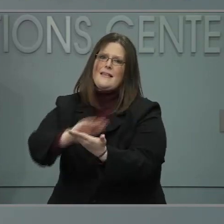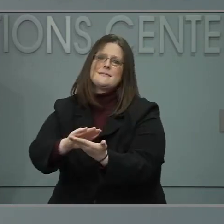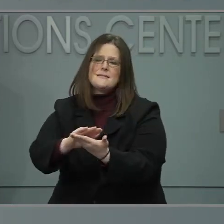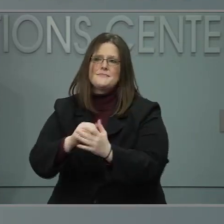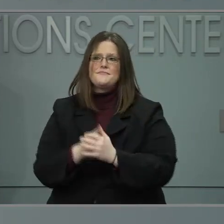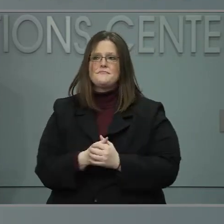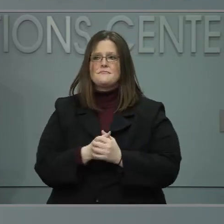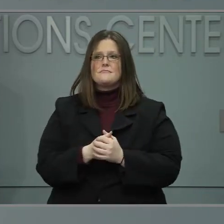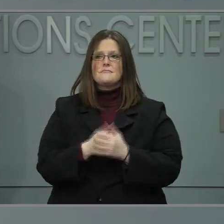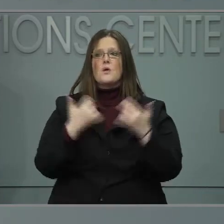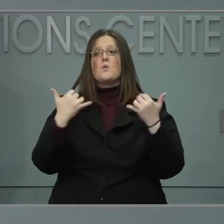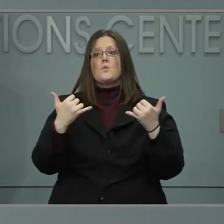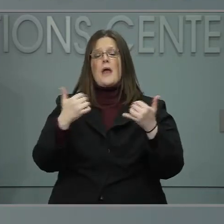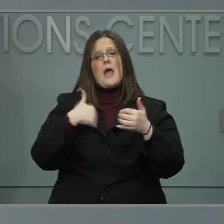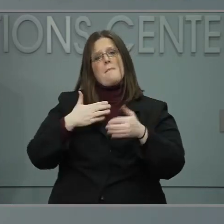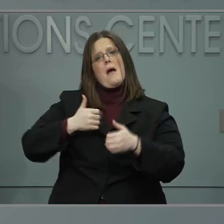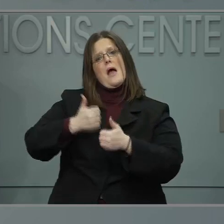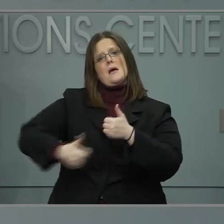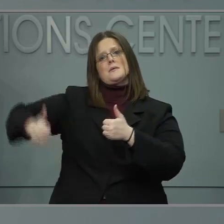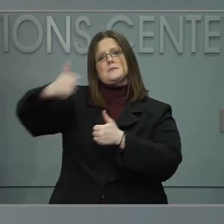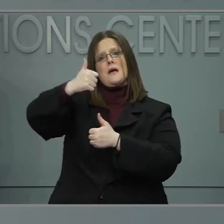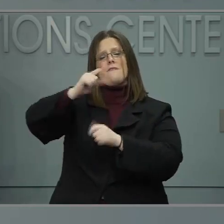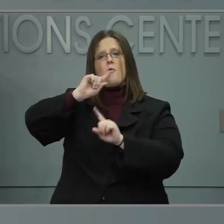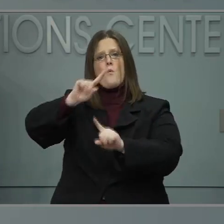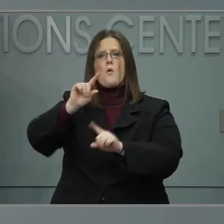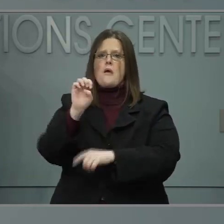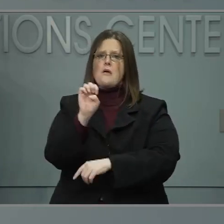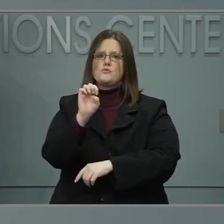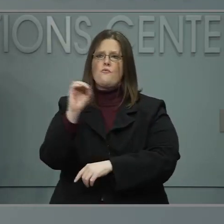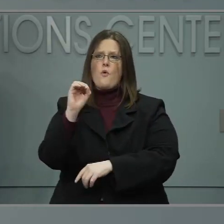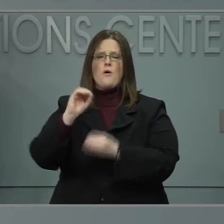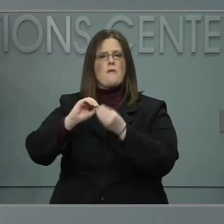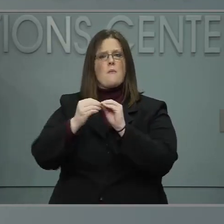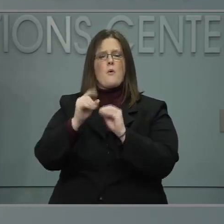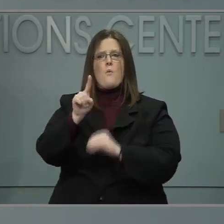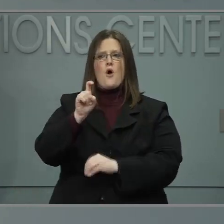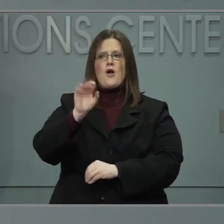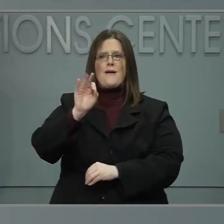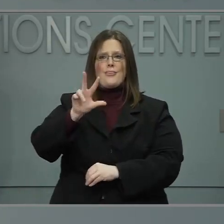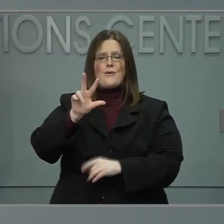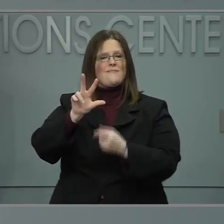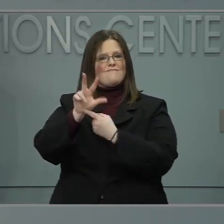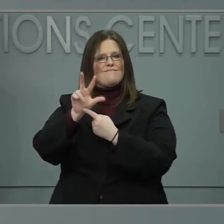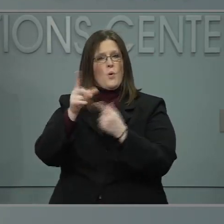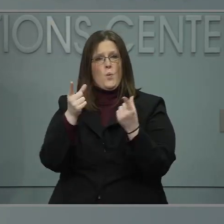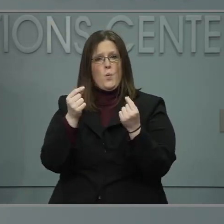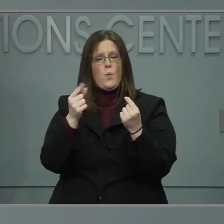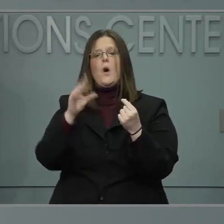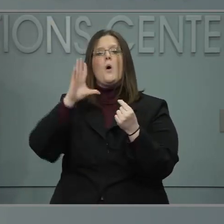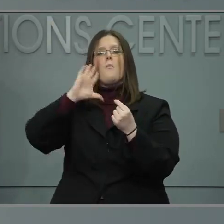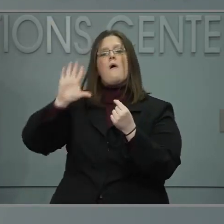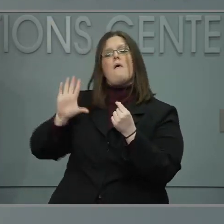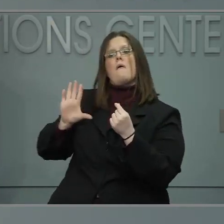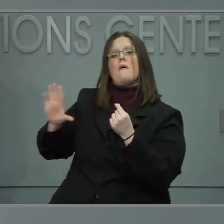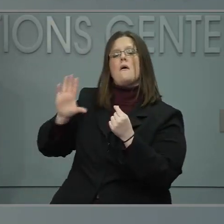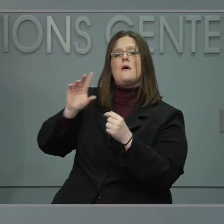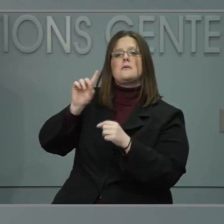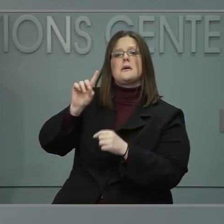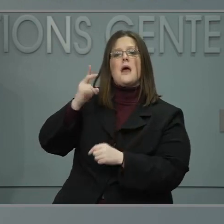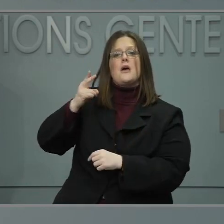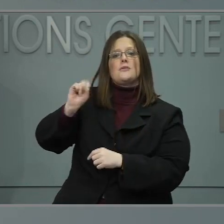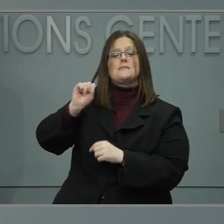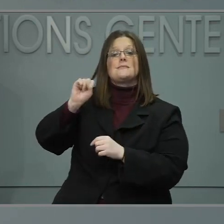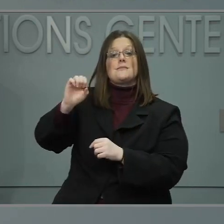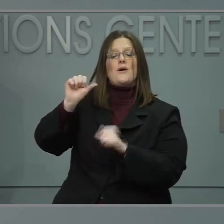193, which will extend previous orders, giving the Department of Health and Human Service secretary the ability to